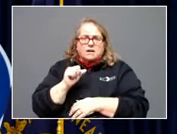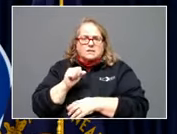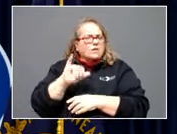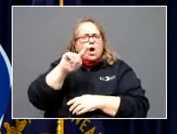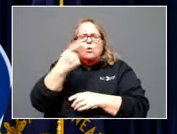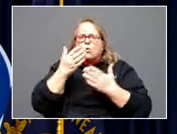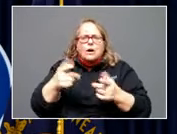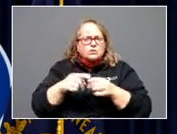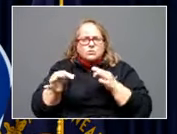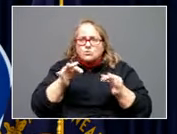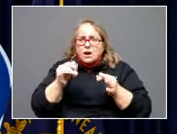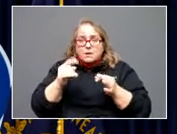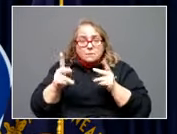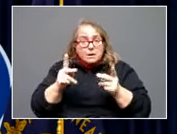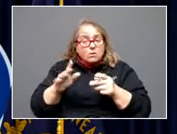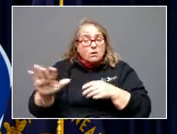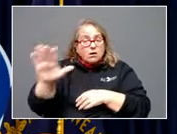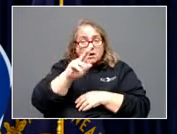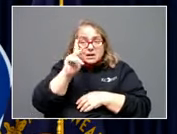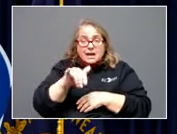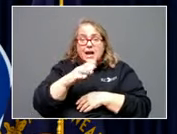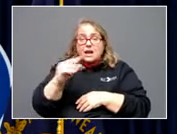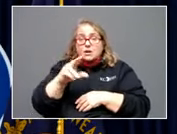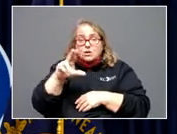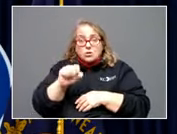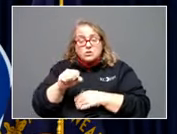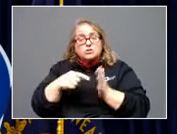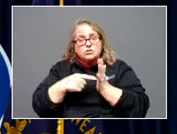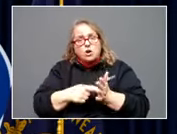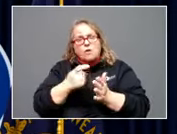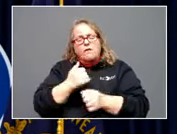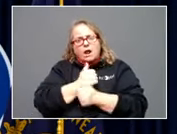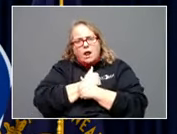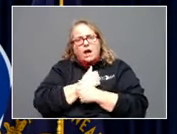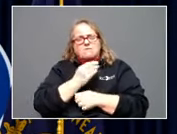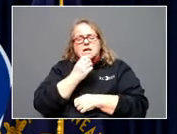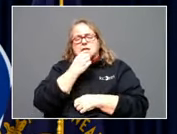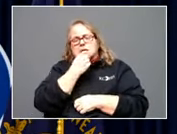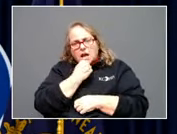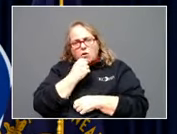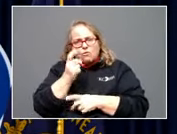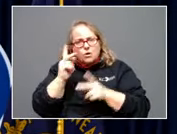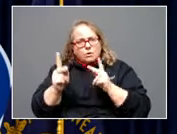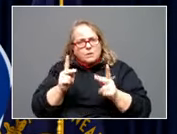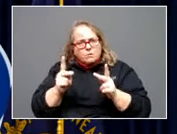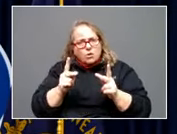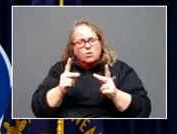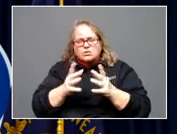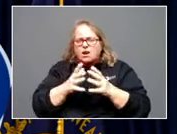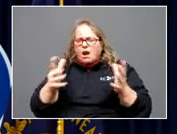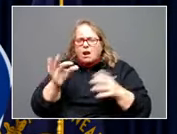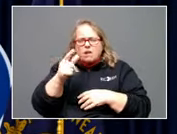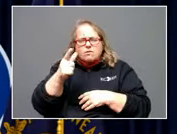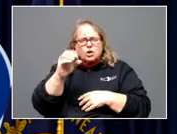across Kentucky and across the United States have shown that they love and that they care about us. There's a whole lot of good still in this world. And with all the